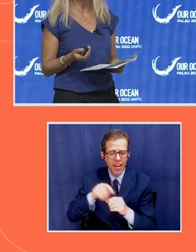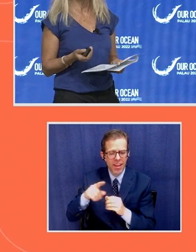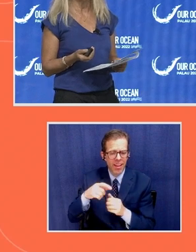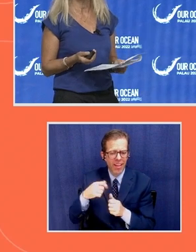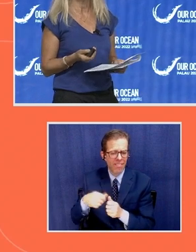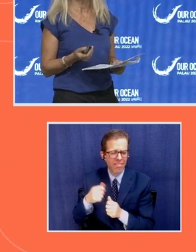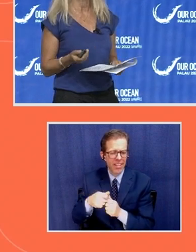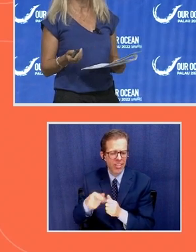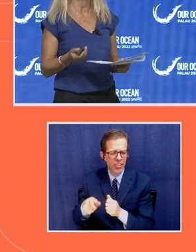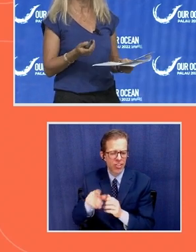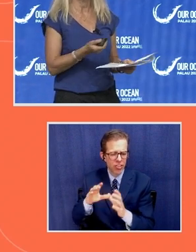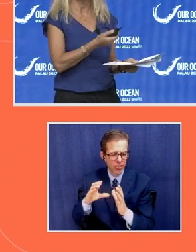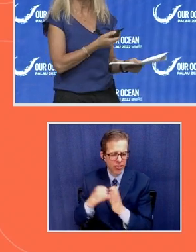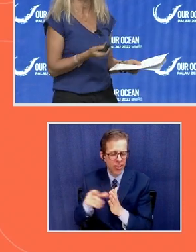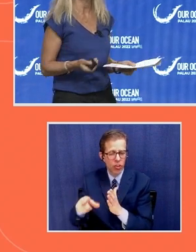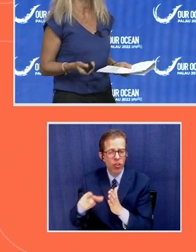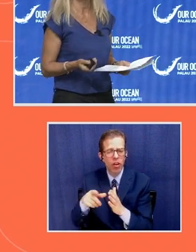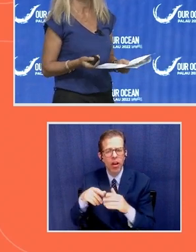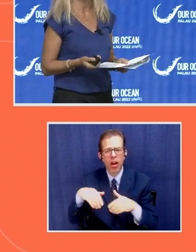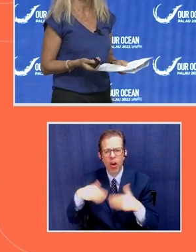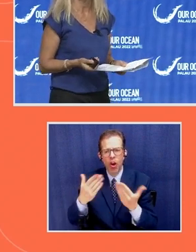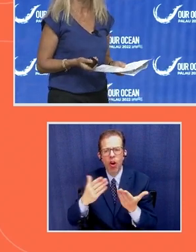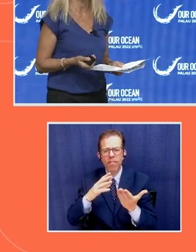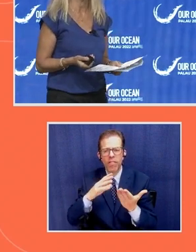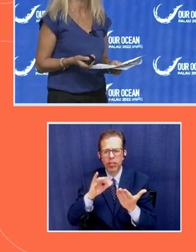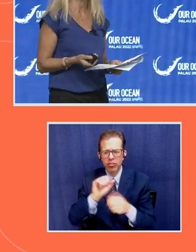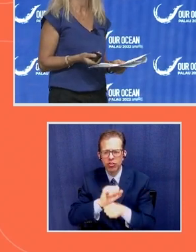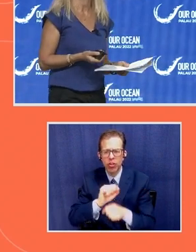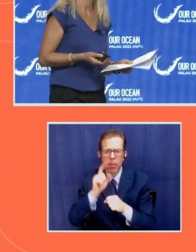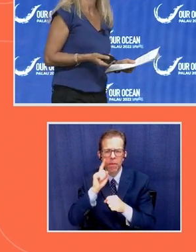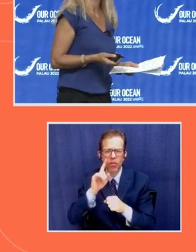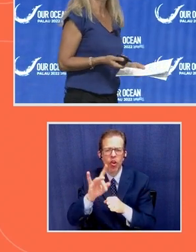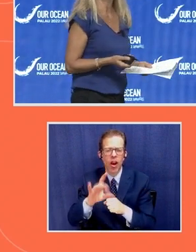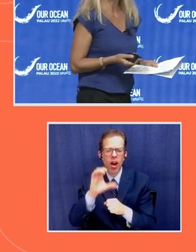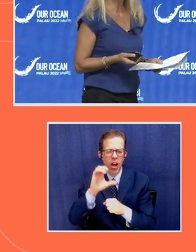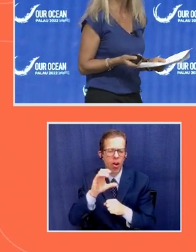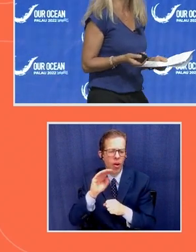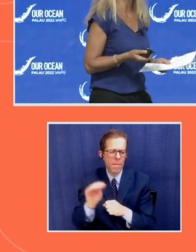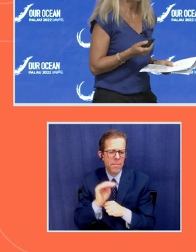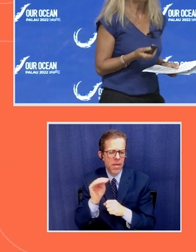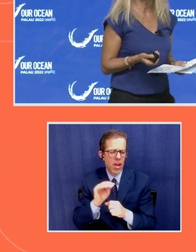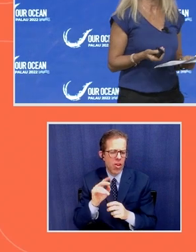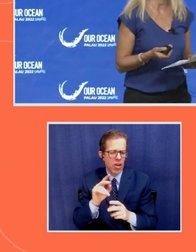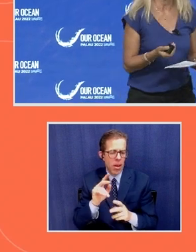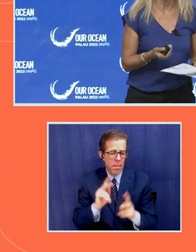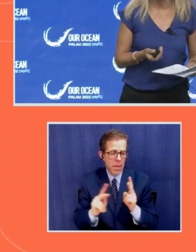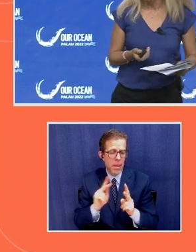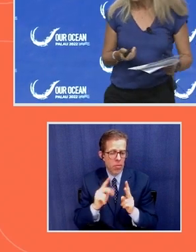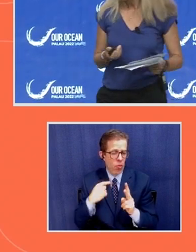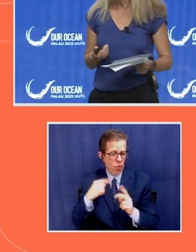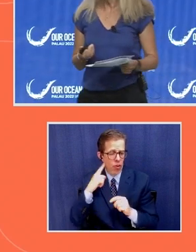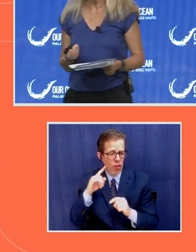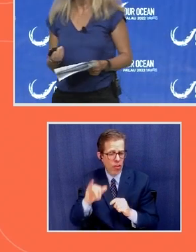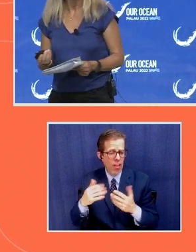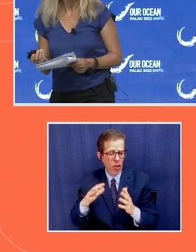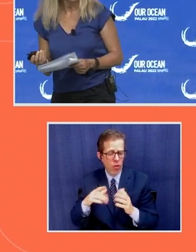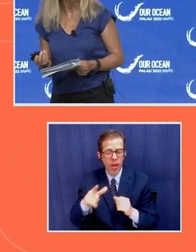offer jobs for over 800 million people, as we heard. They produce over half of the catch,